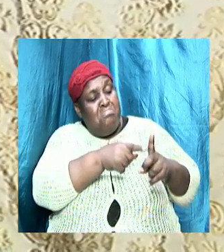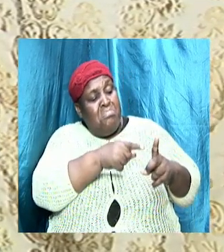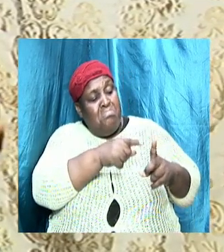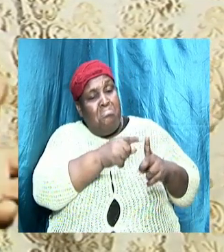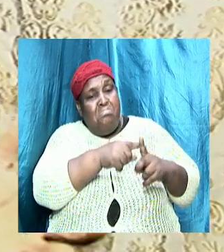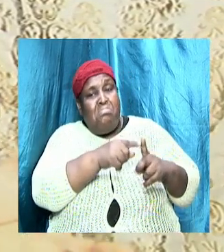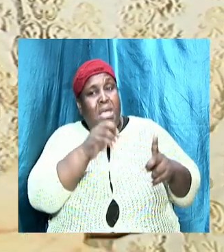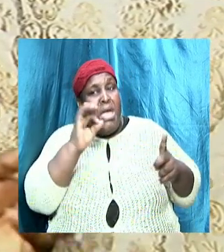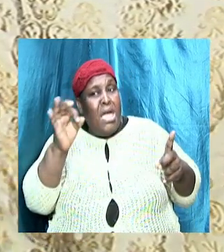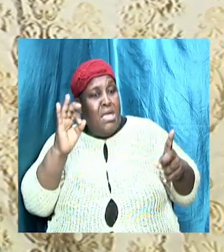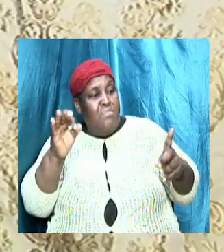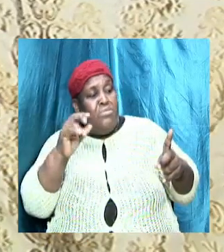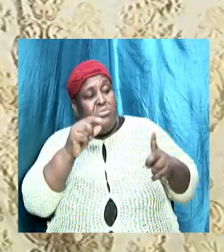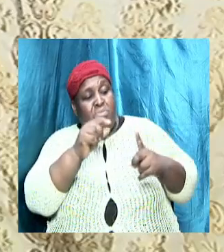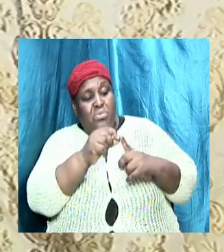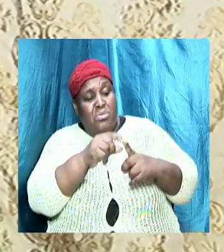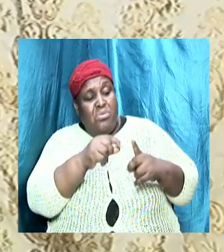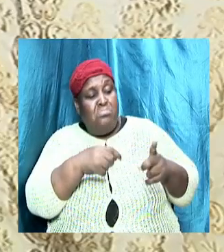I don't offend them.